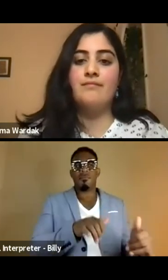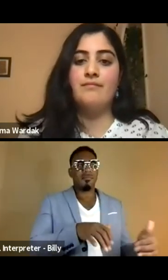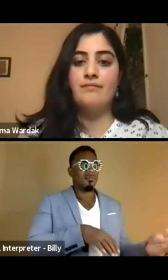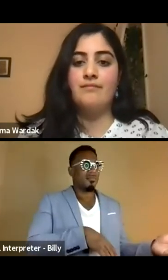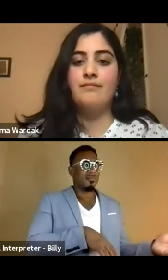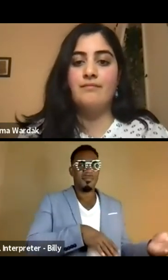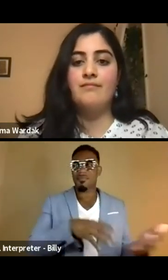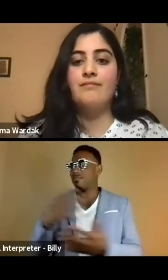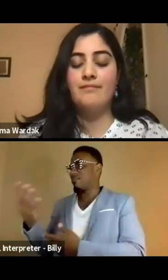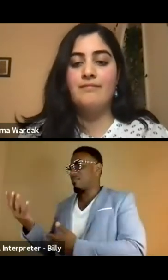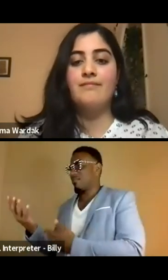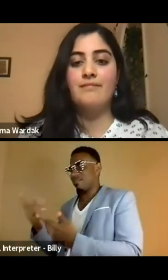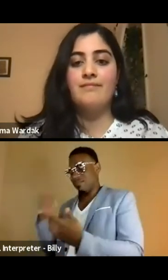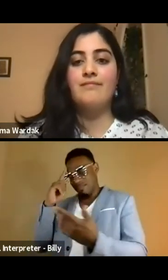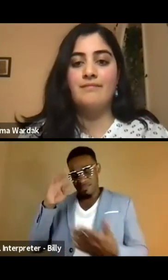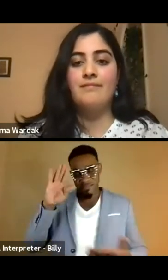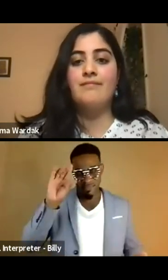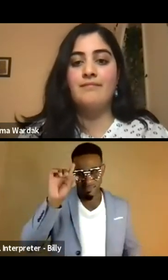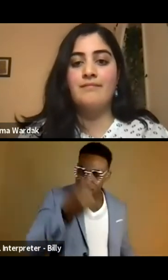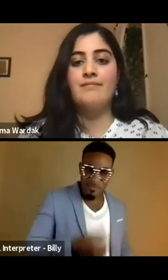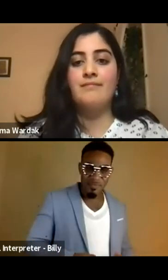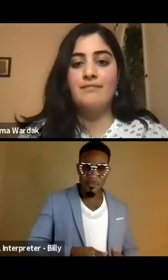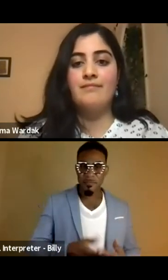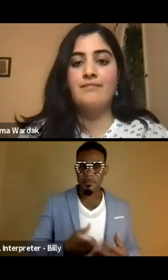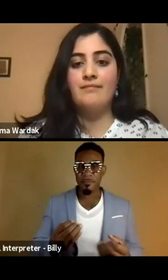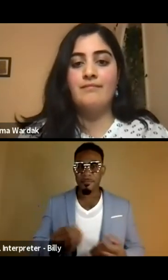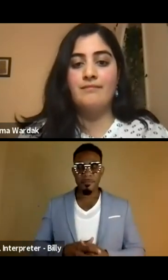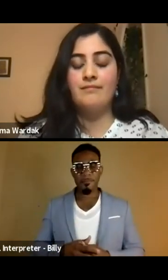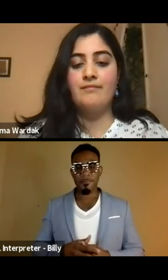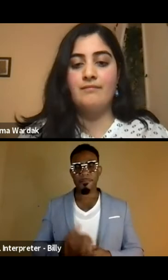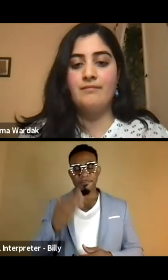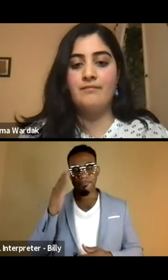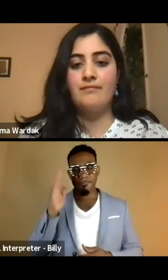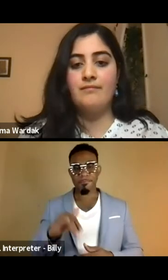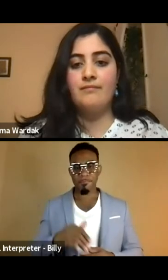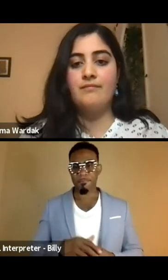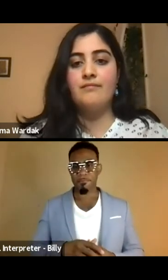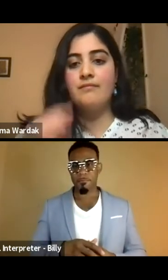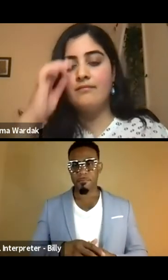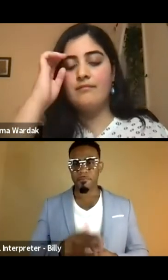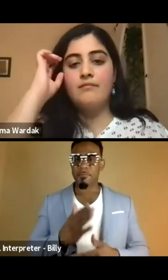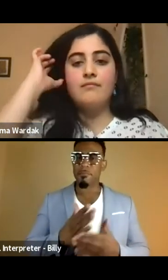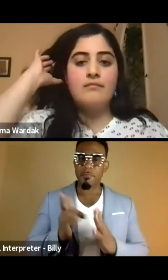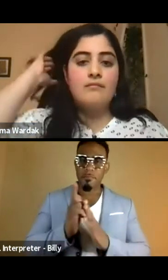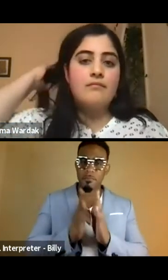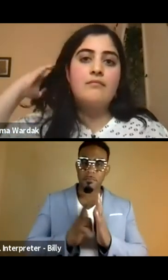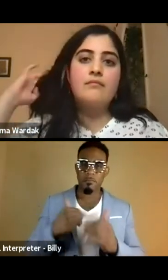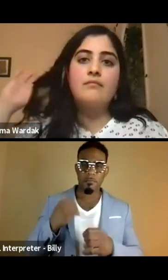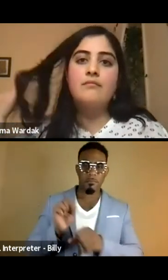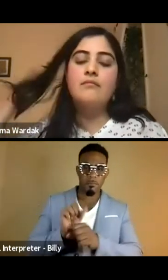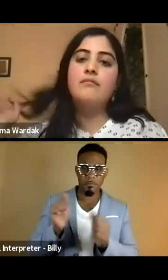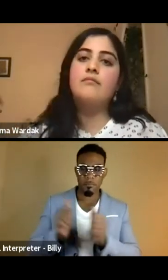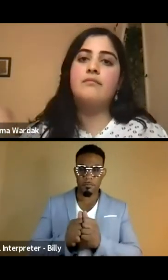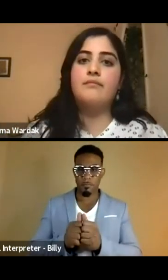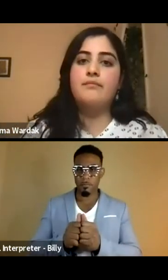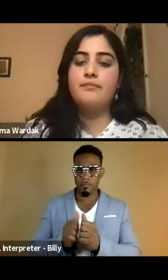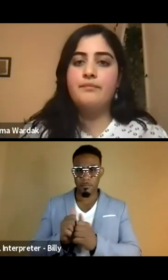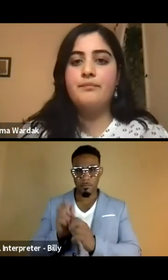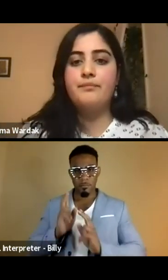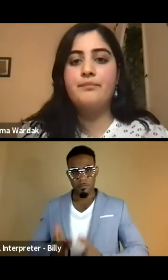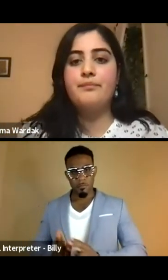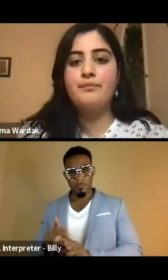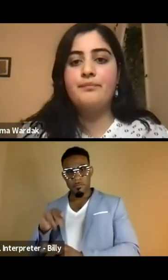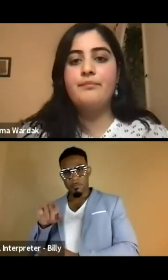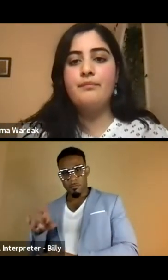It's like completely insane. So I know like some, some of the lawyers that I've been working with, but the humanitarian